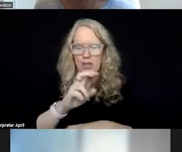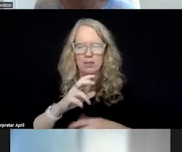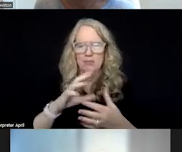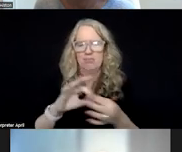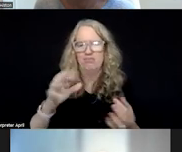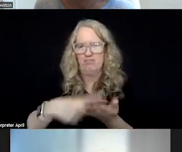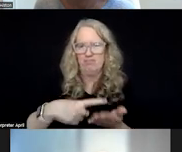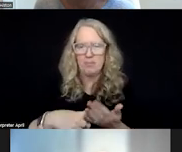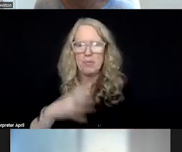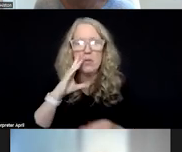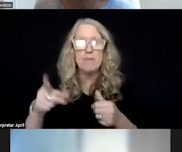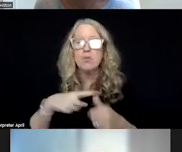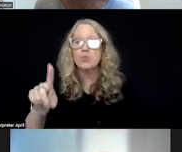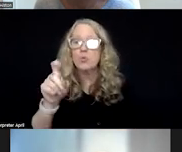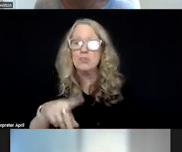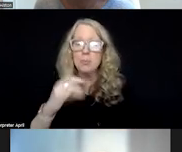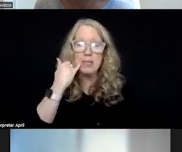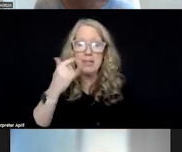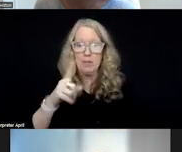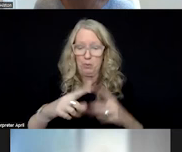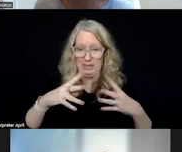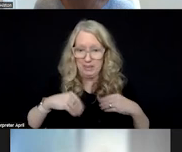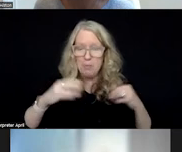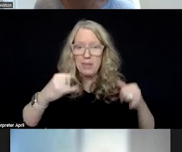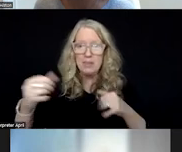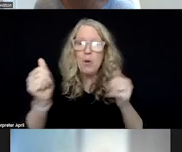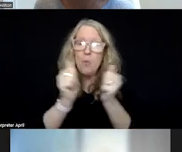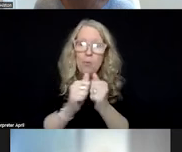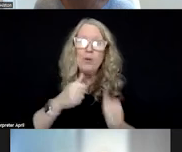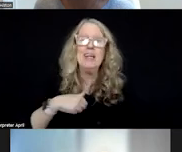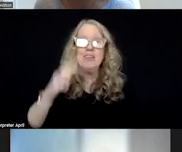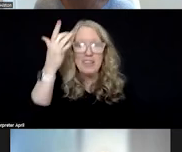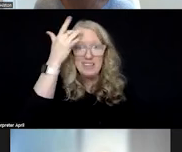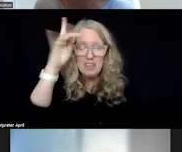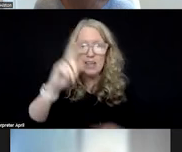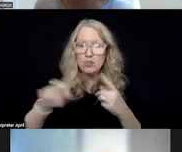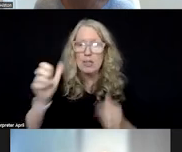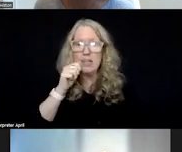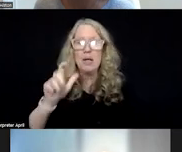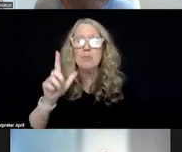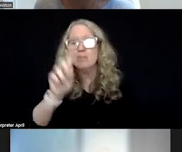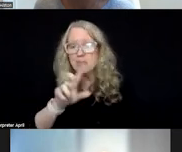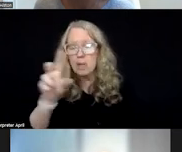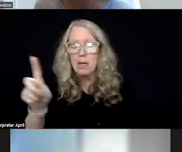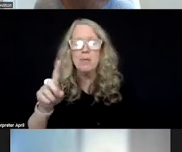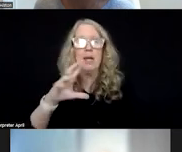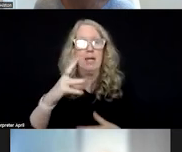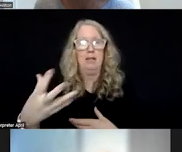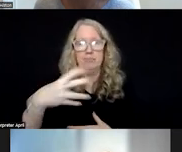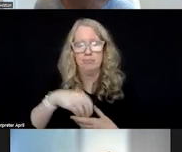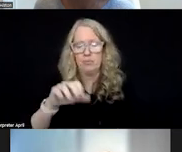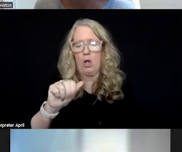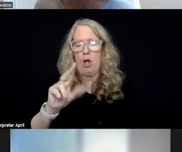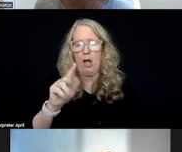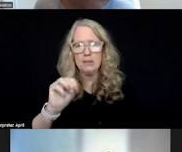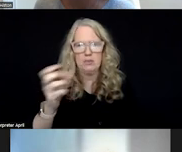question is around whether the facilities accept individuals with intellectual and developmental disabilities, including autism. I know there's been a lot of